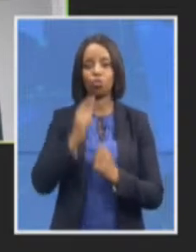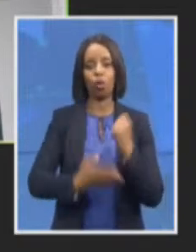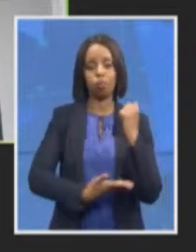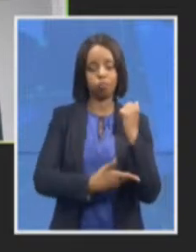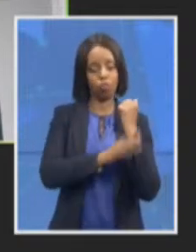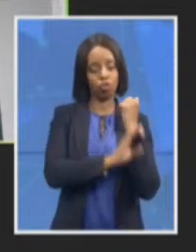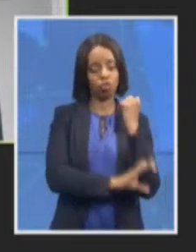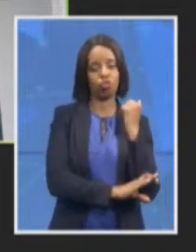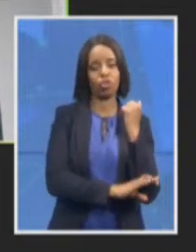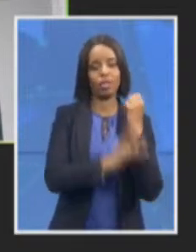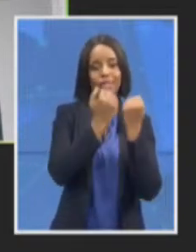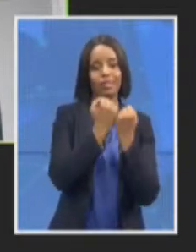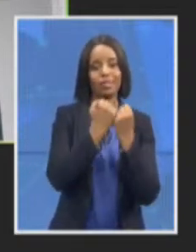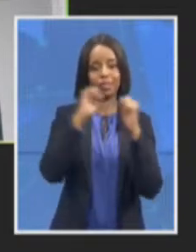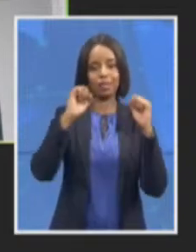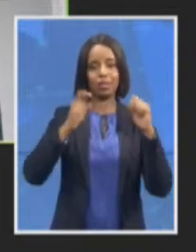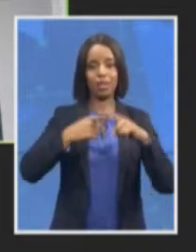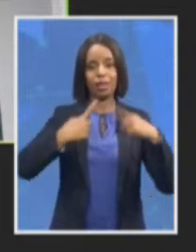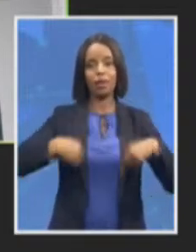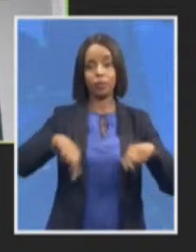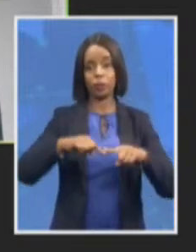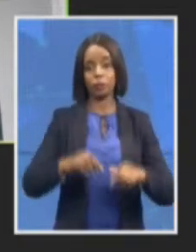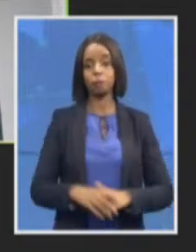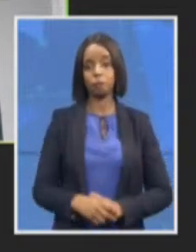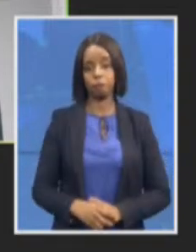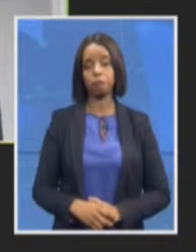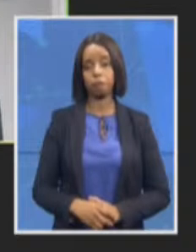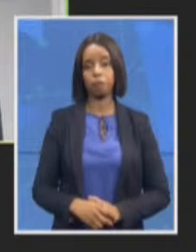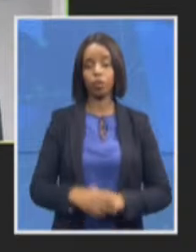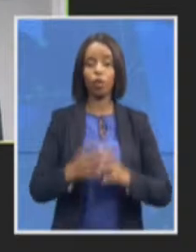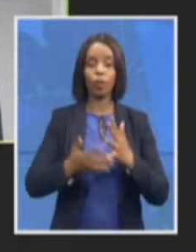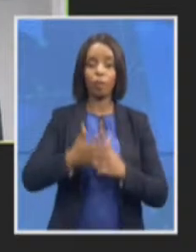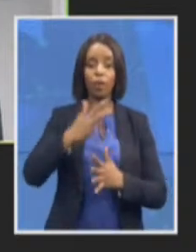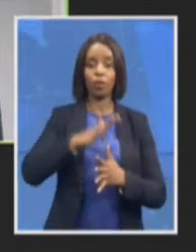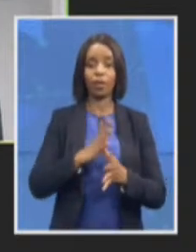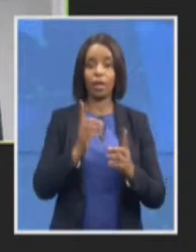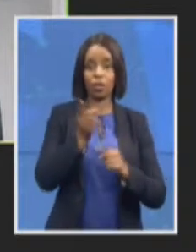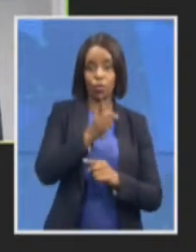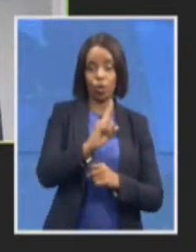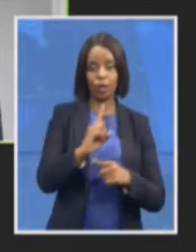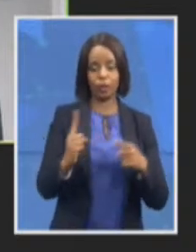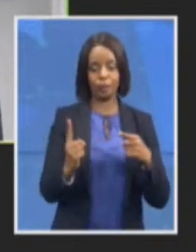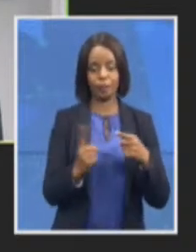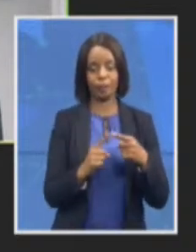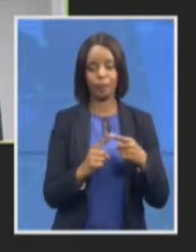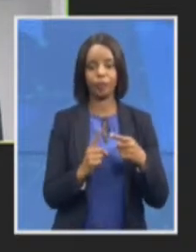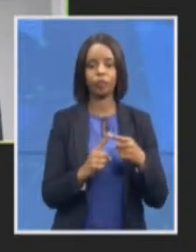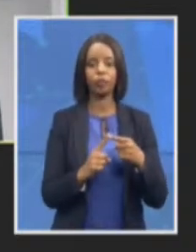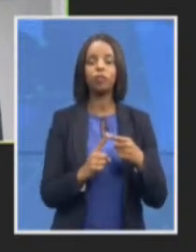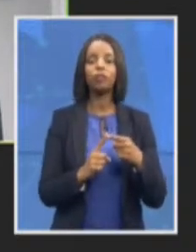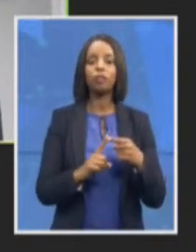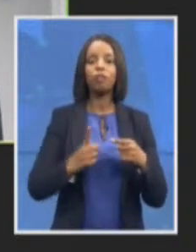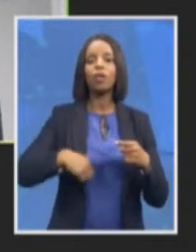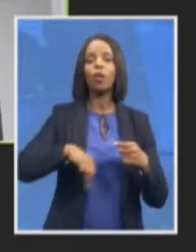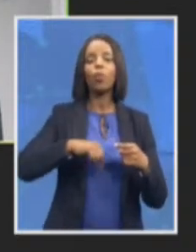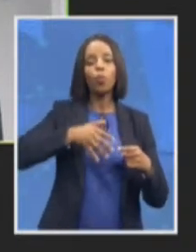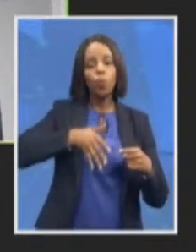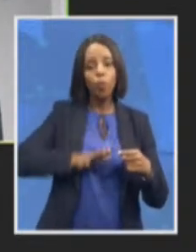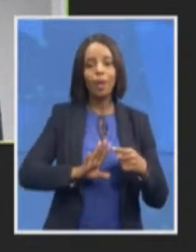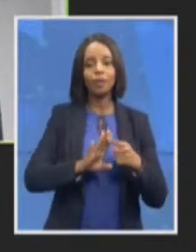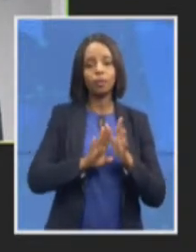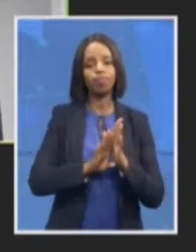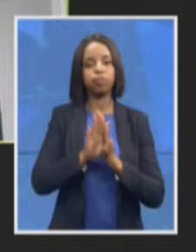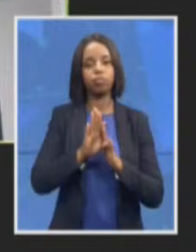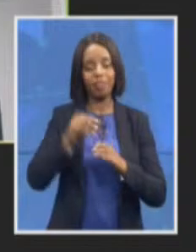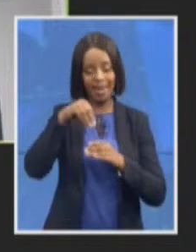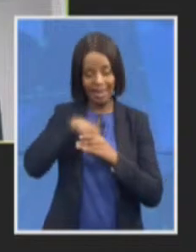prioritized the following firstly we really looked at improving our internal processes policies and